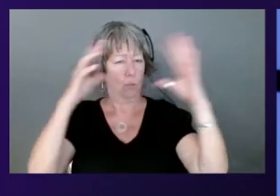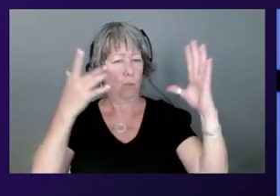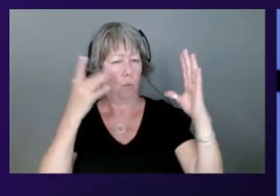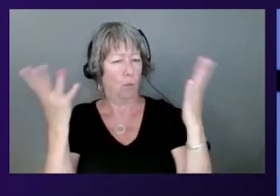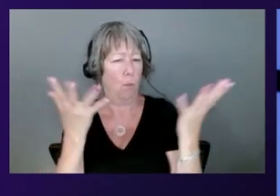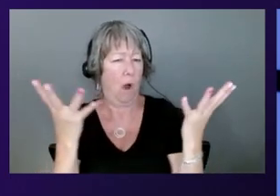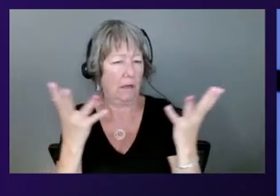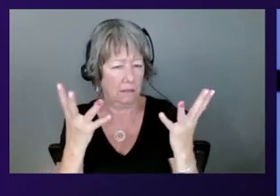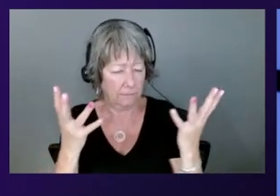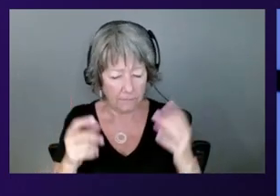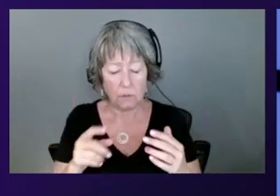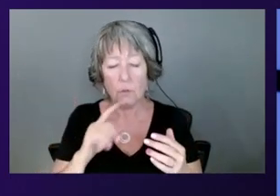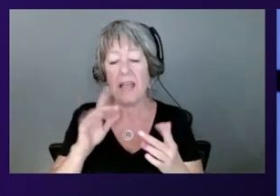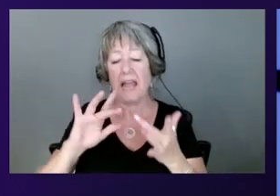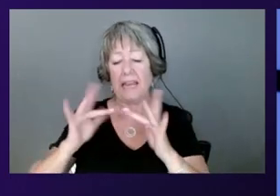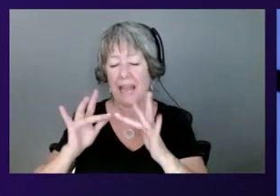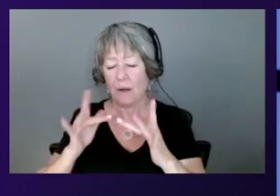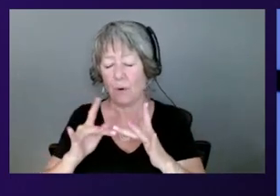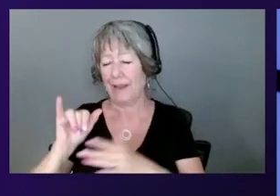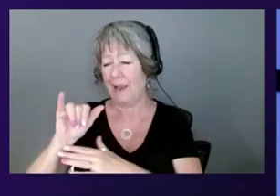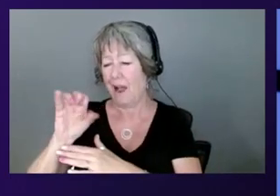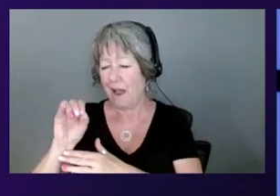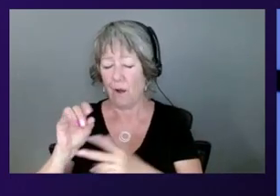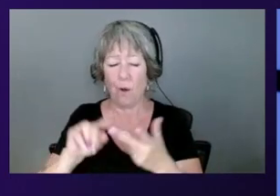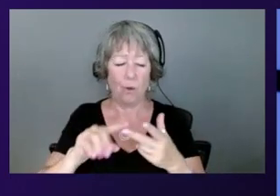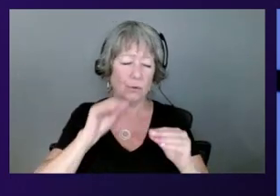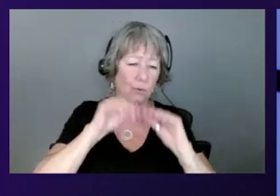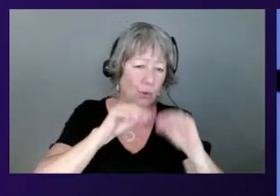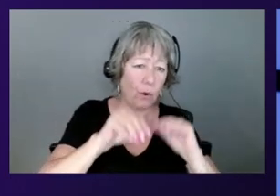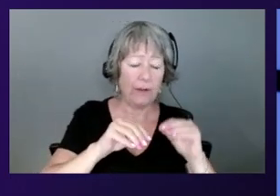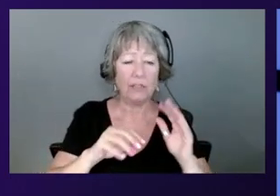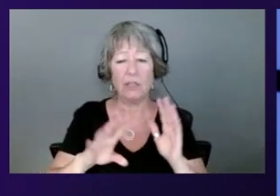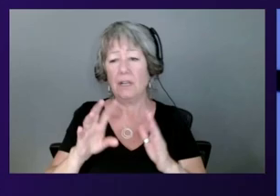the networking, I.O. functions, storage and device models,